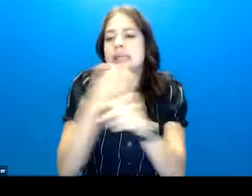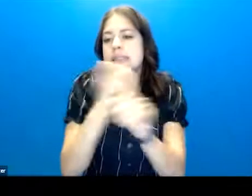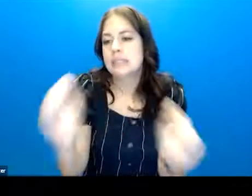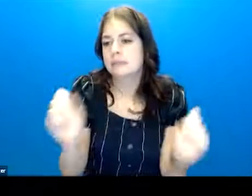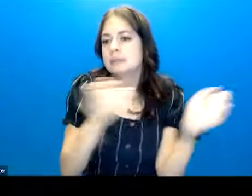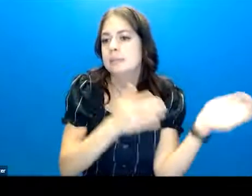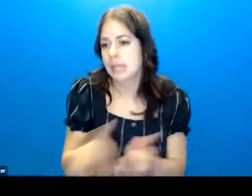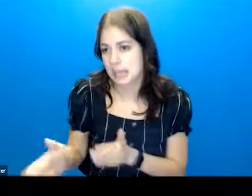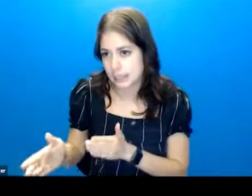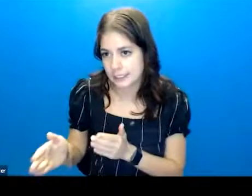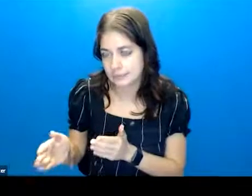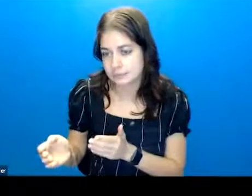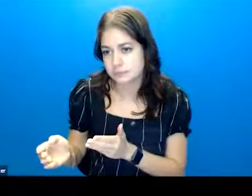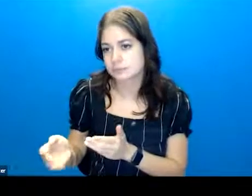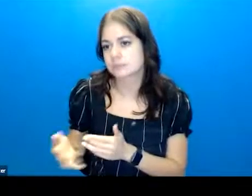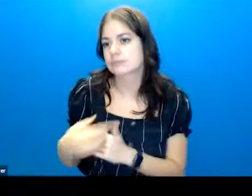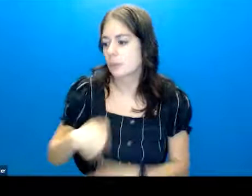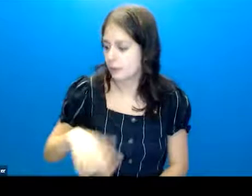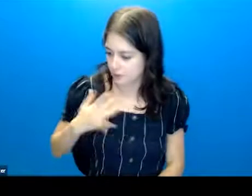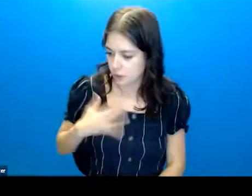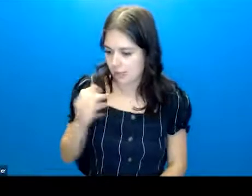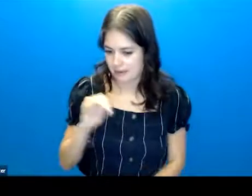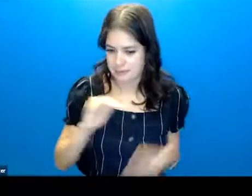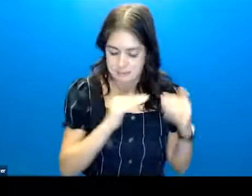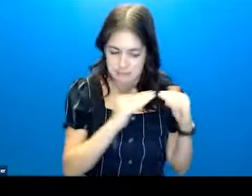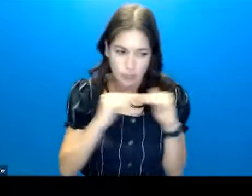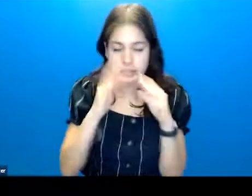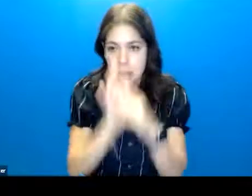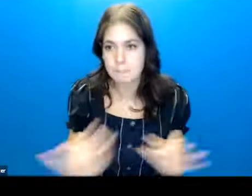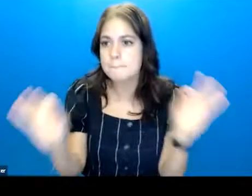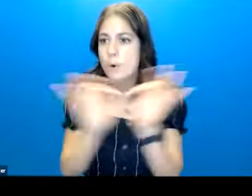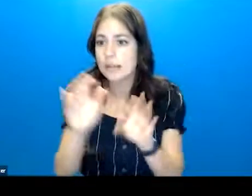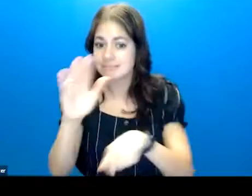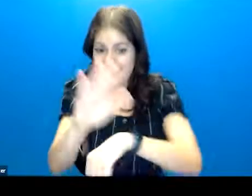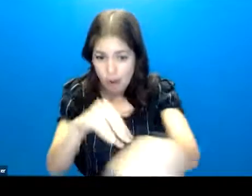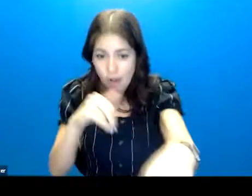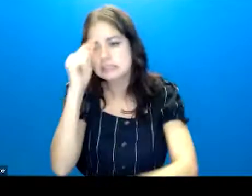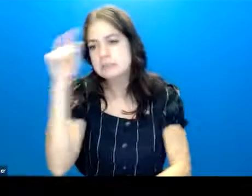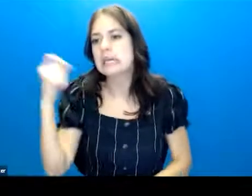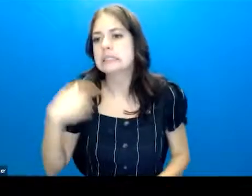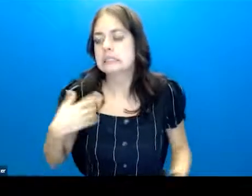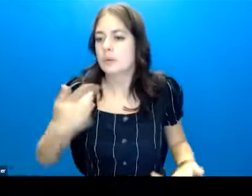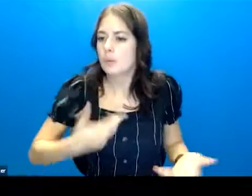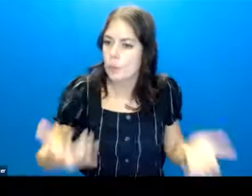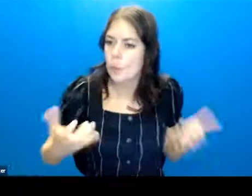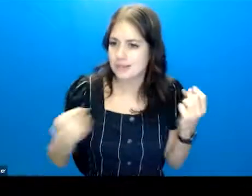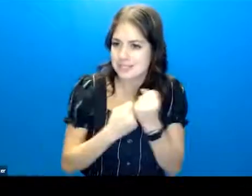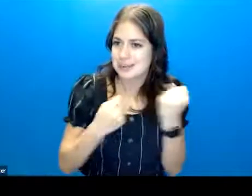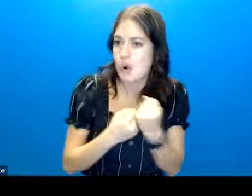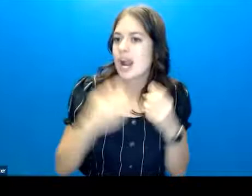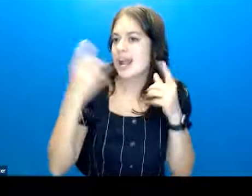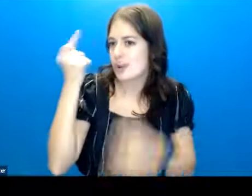plan and we feel like peers are important to call in, it's because we want support and